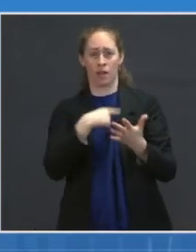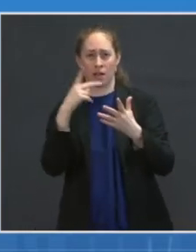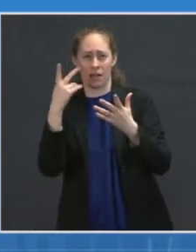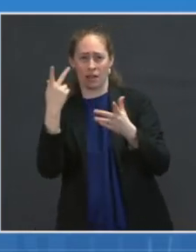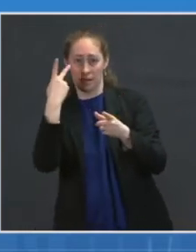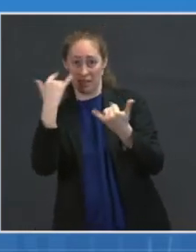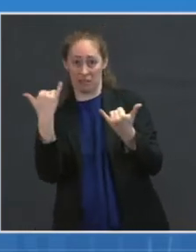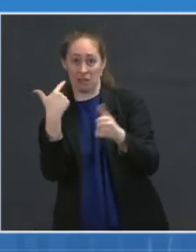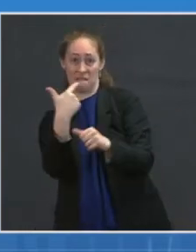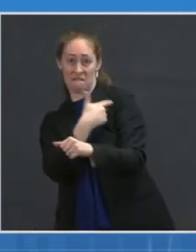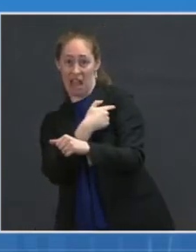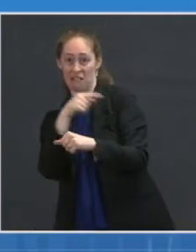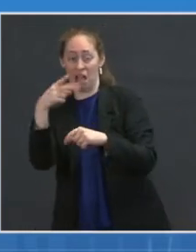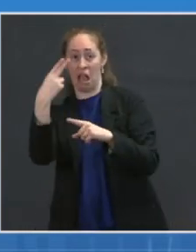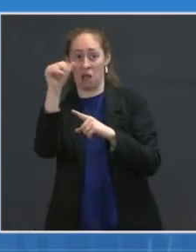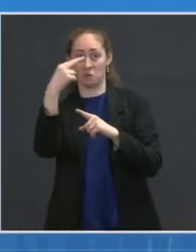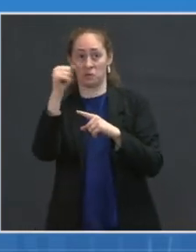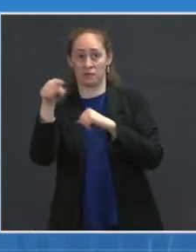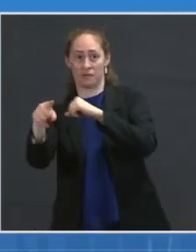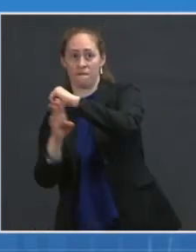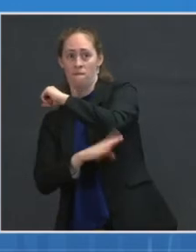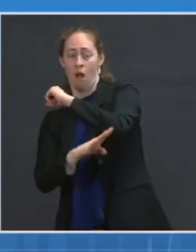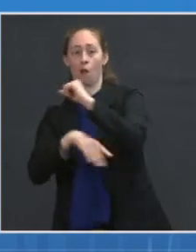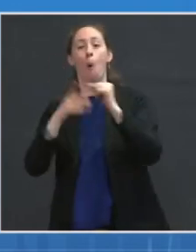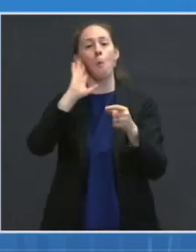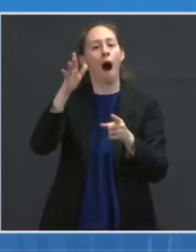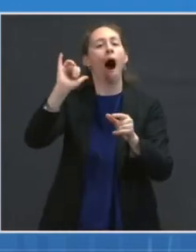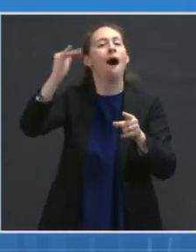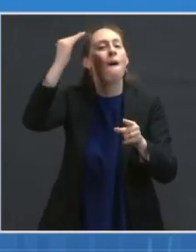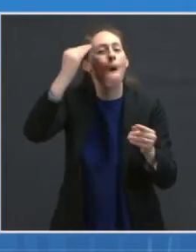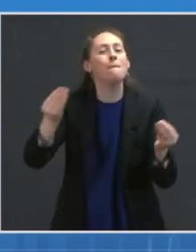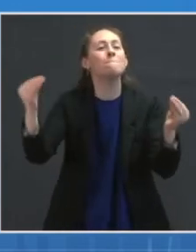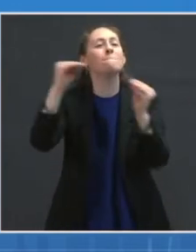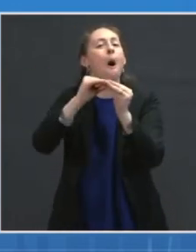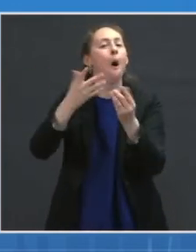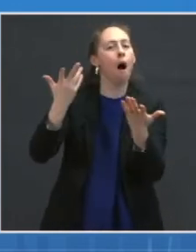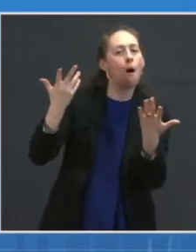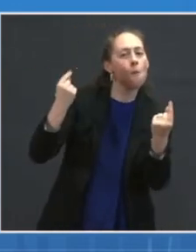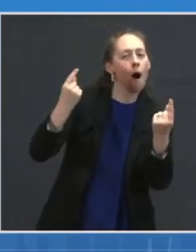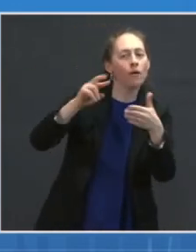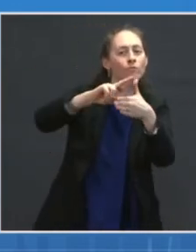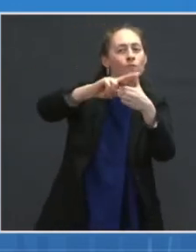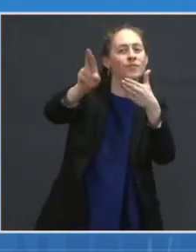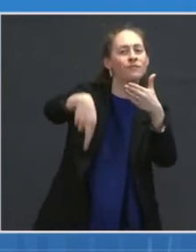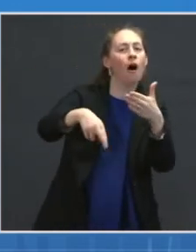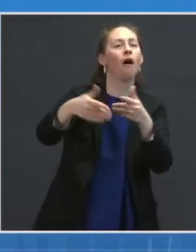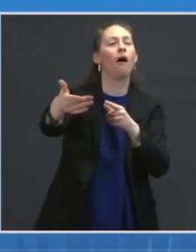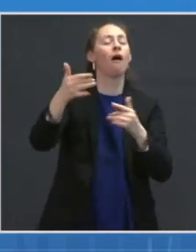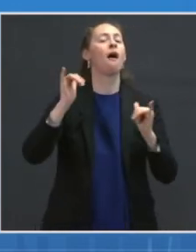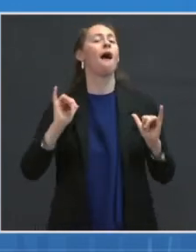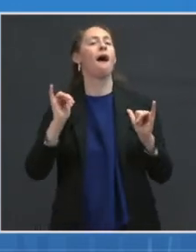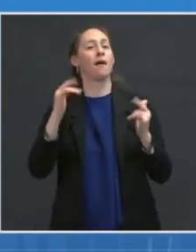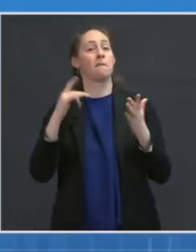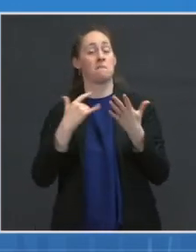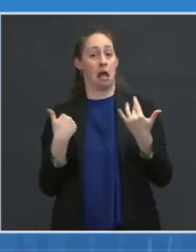but it is, I would say, more than unlikely. We will not have data on elementary school children until at